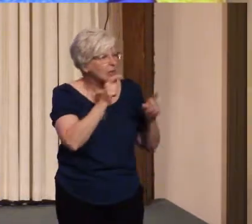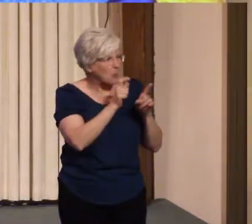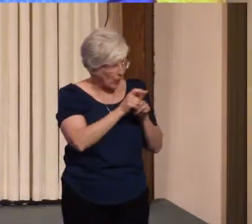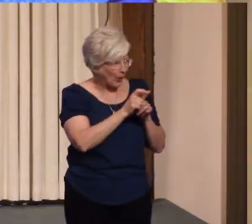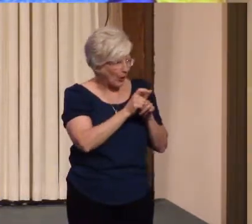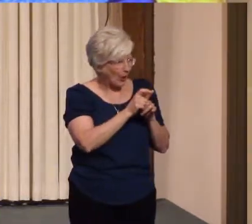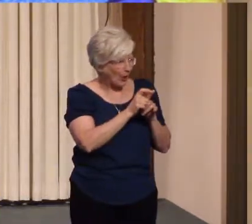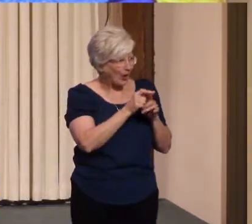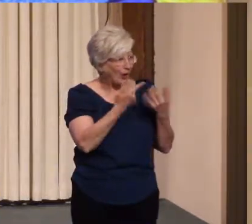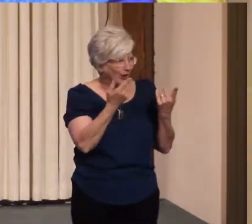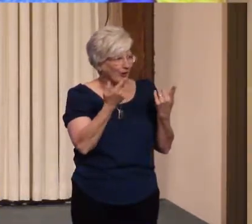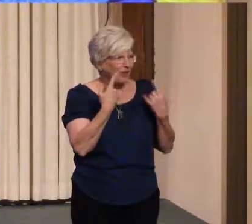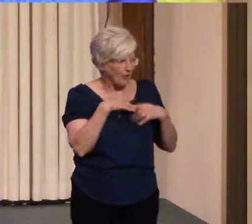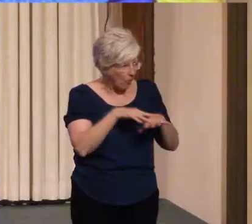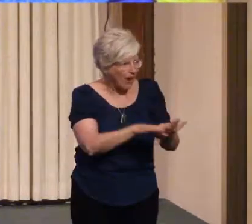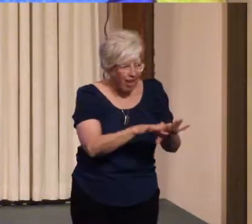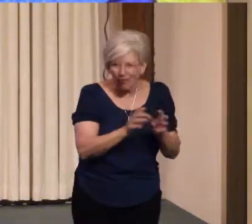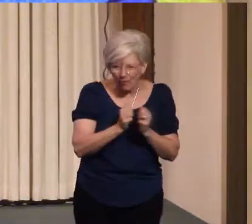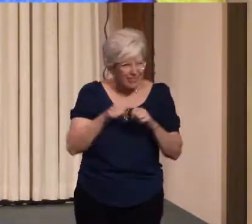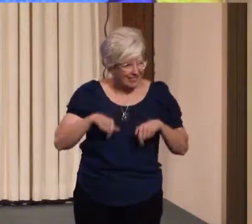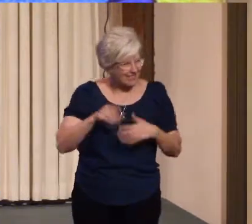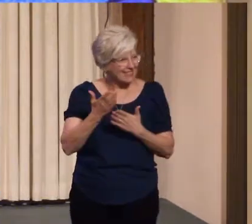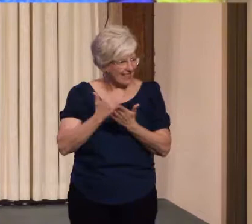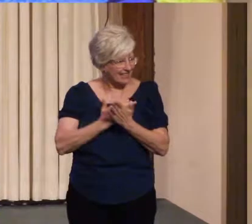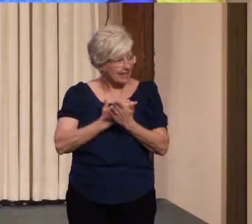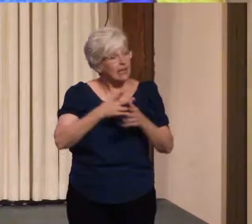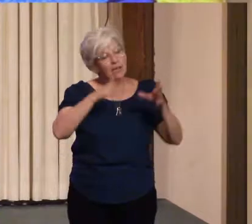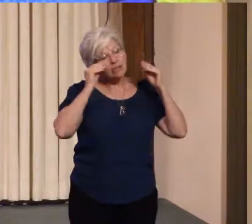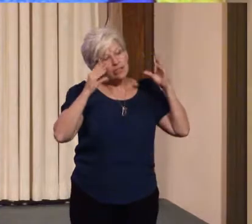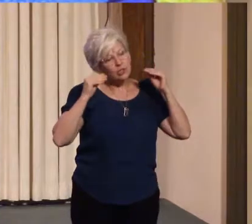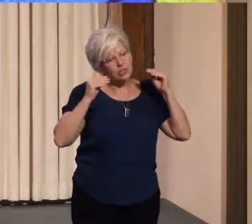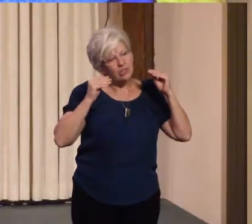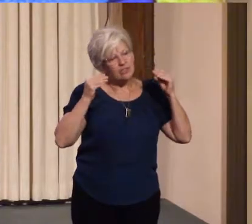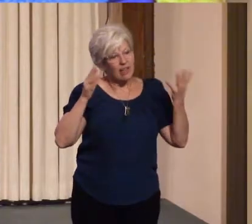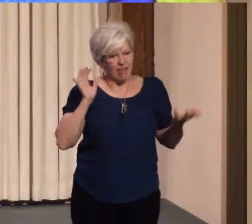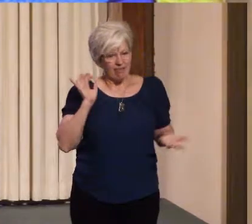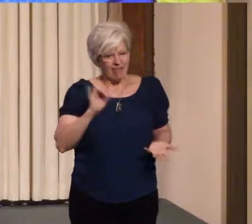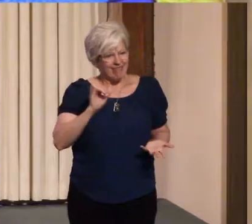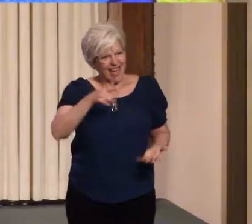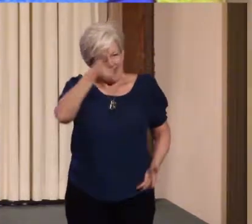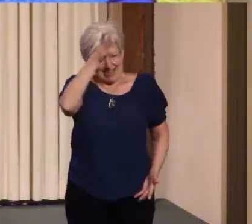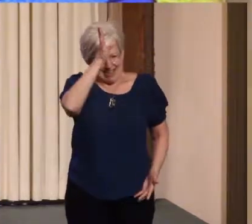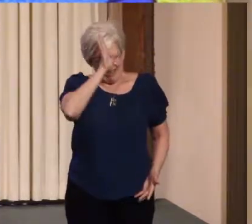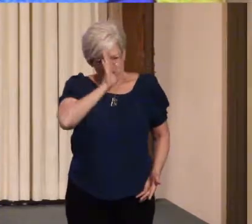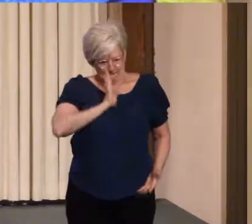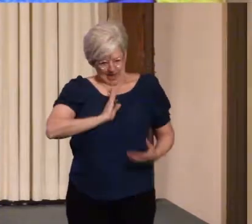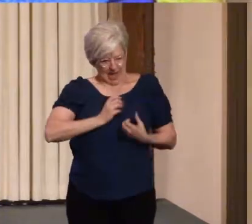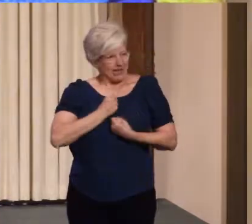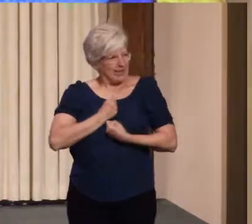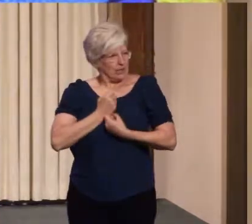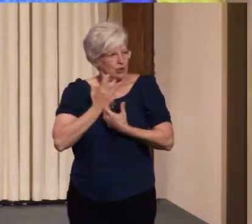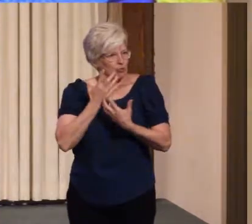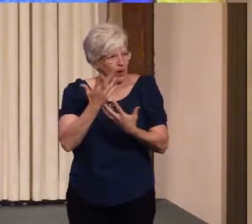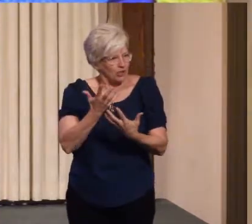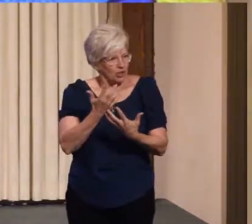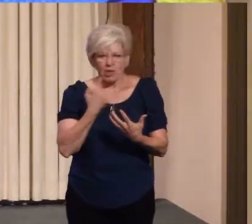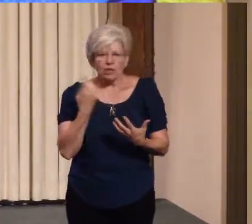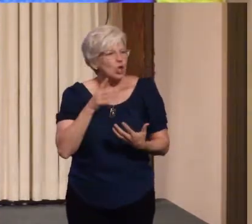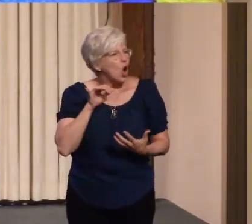us is that divine expression that we are is always grounded in truth.